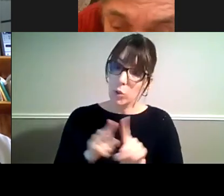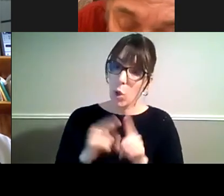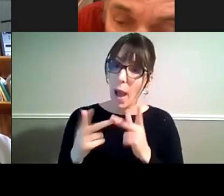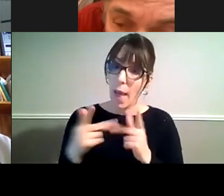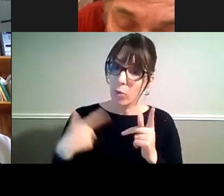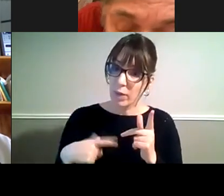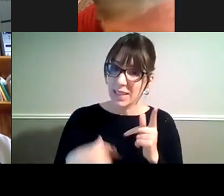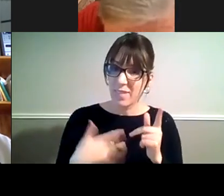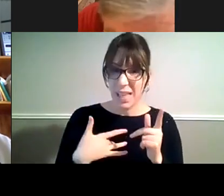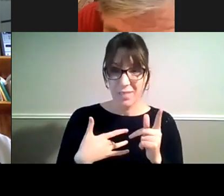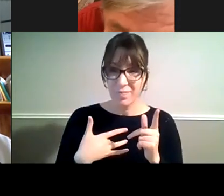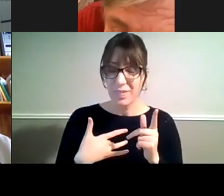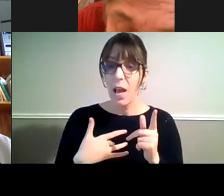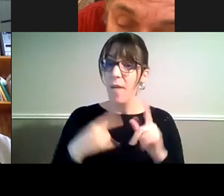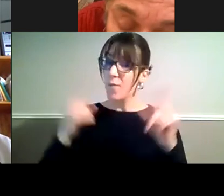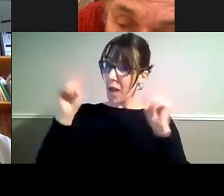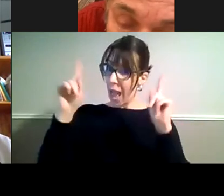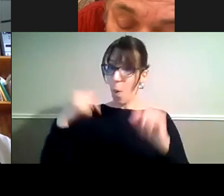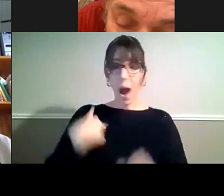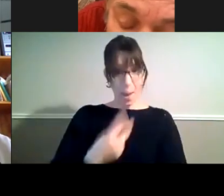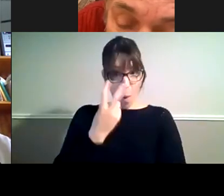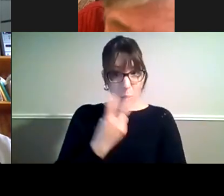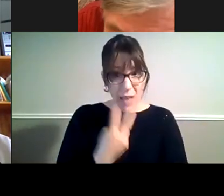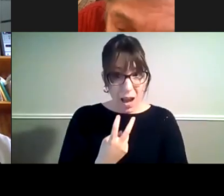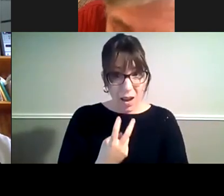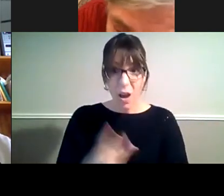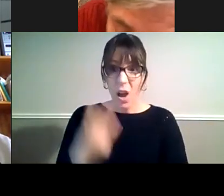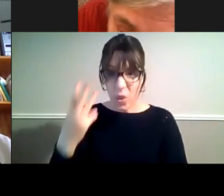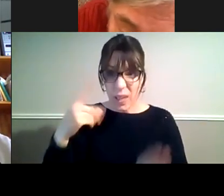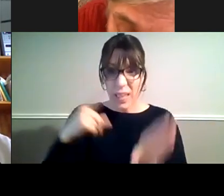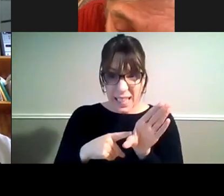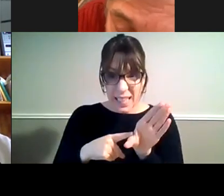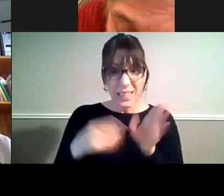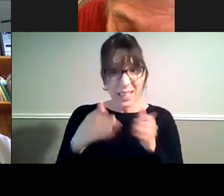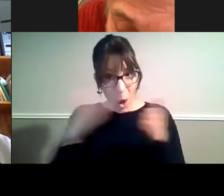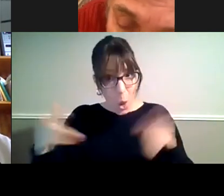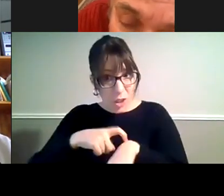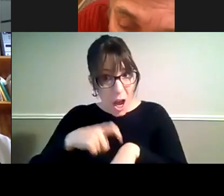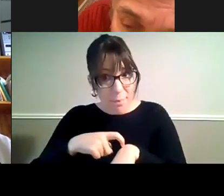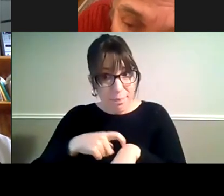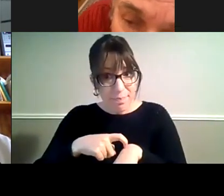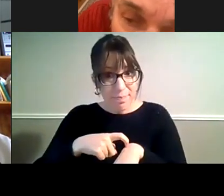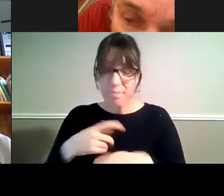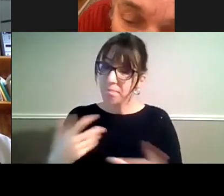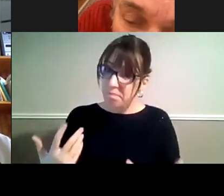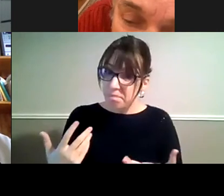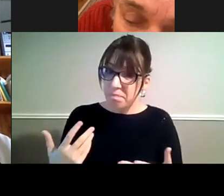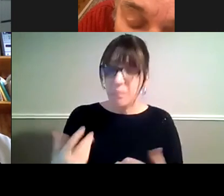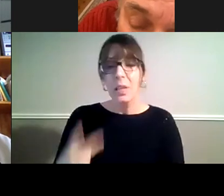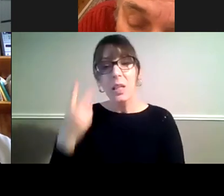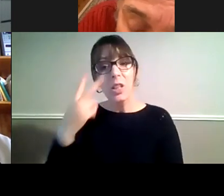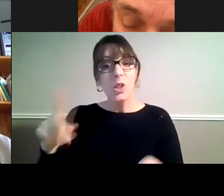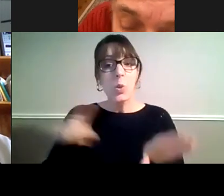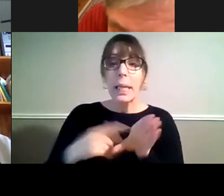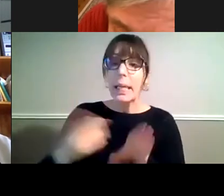this stage of my life, three years is actually a long time. You know, maybe 20 years ago, three years